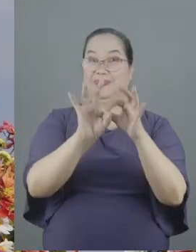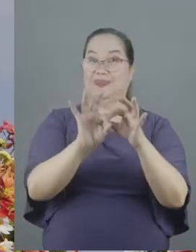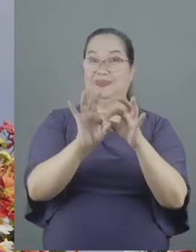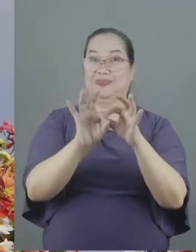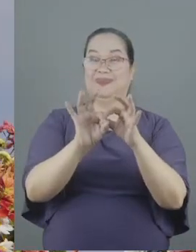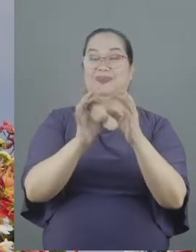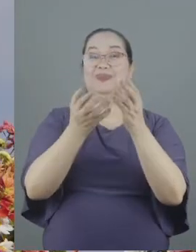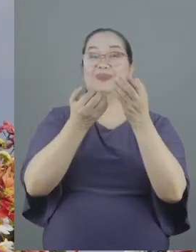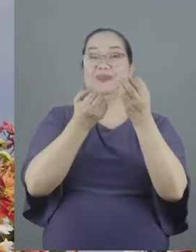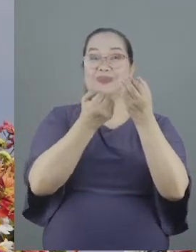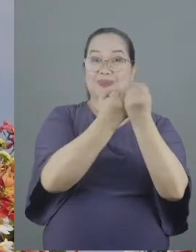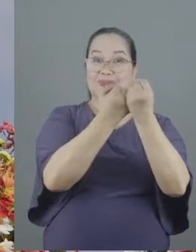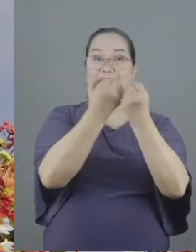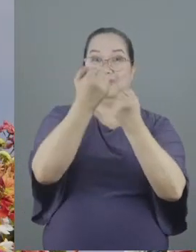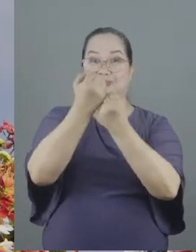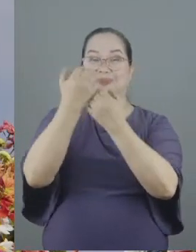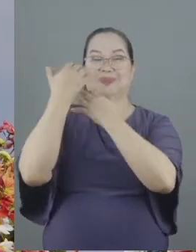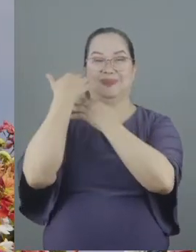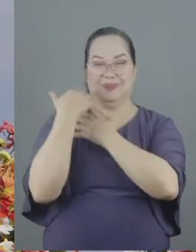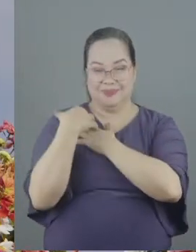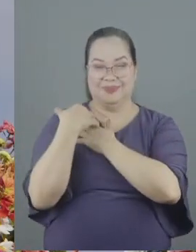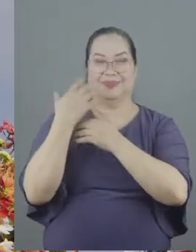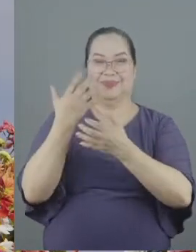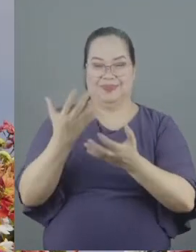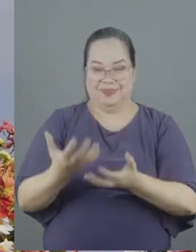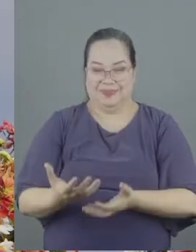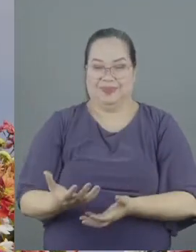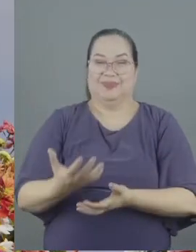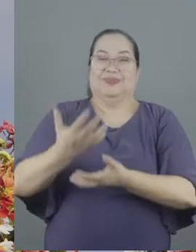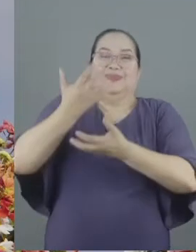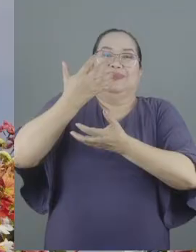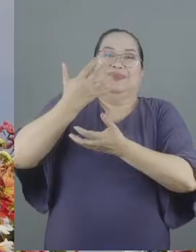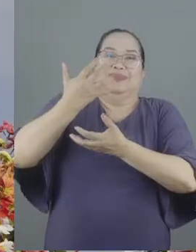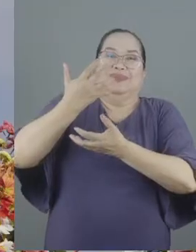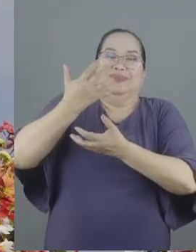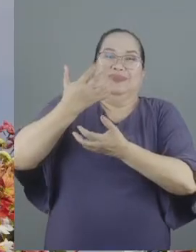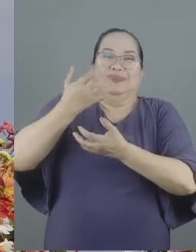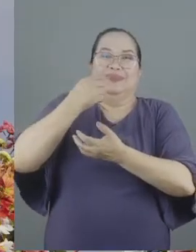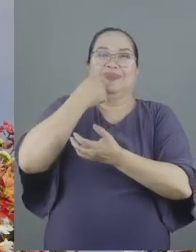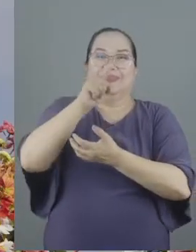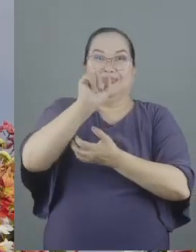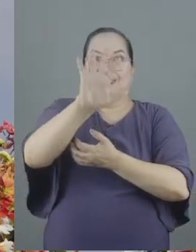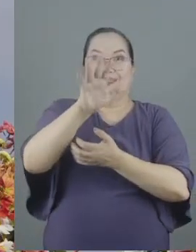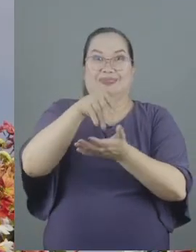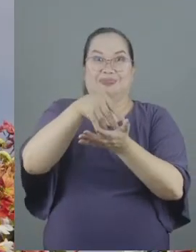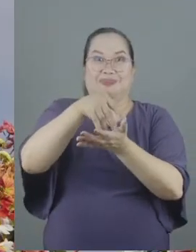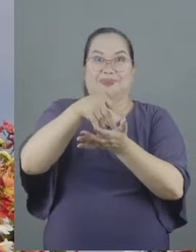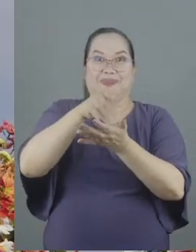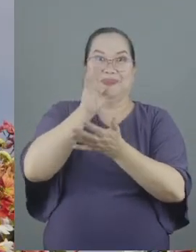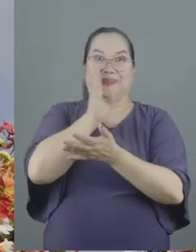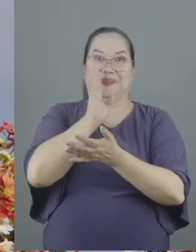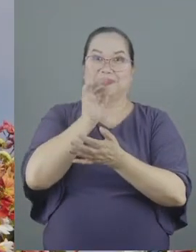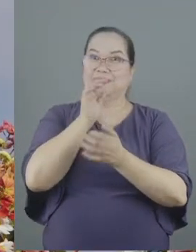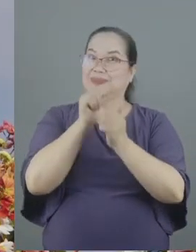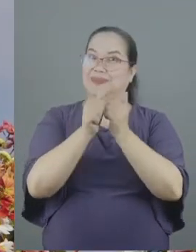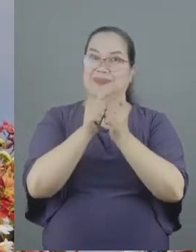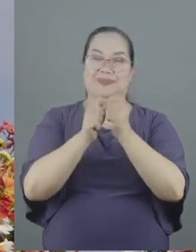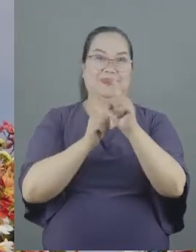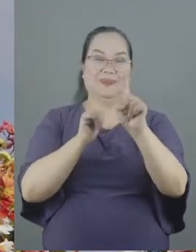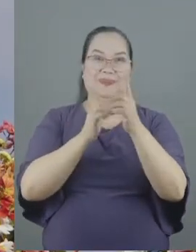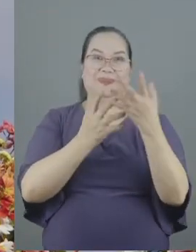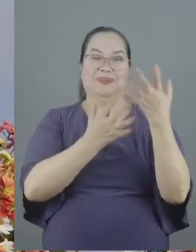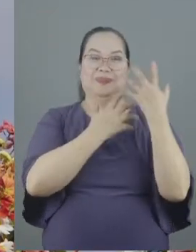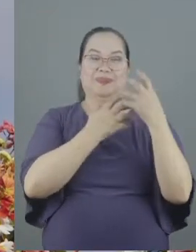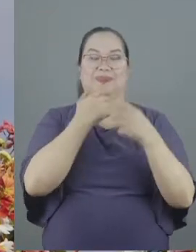another's burden carry the weaker brother it does not mean just bear